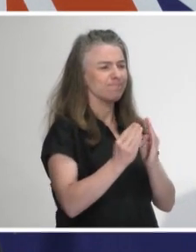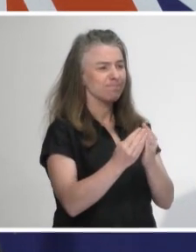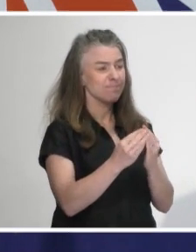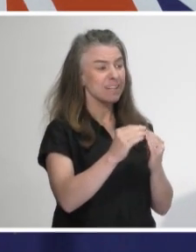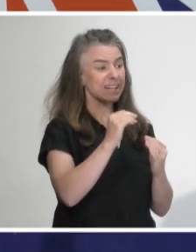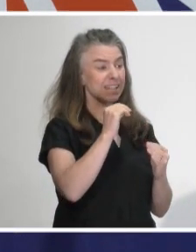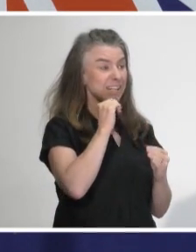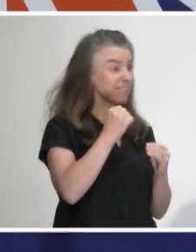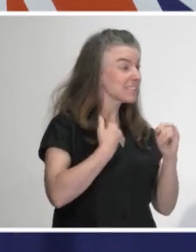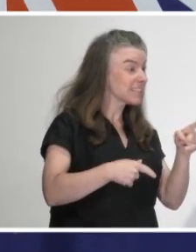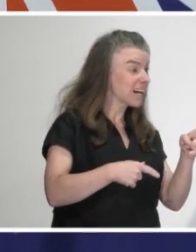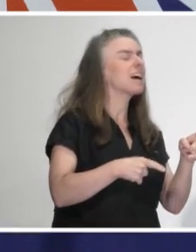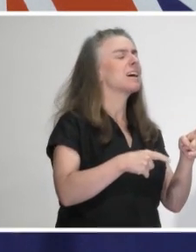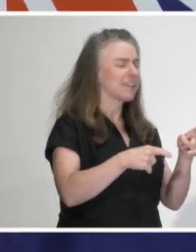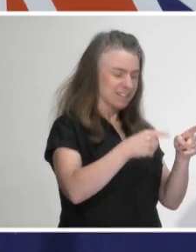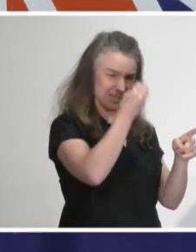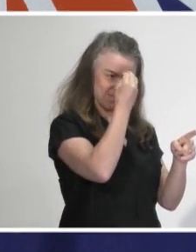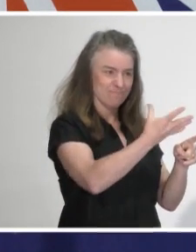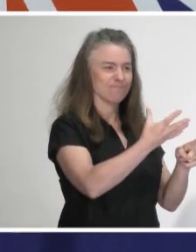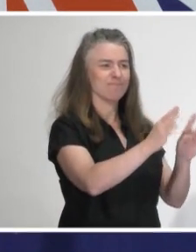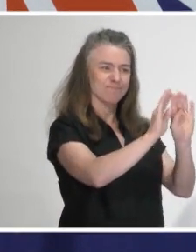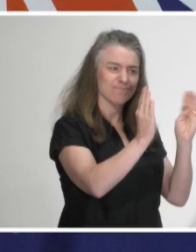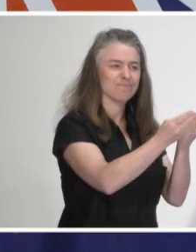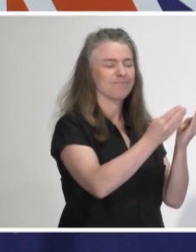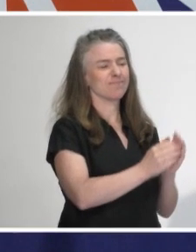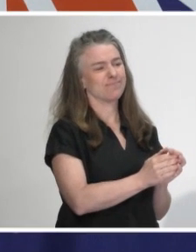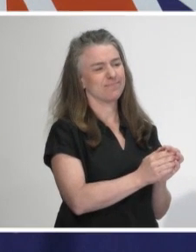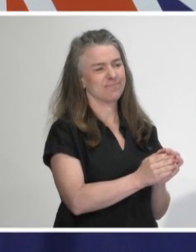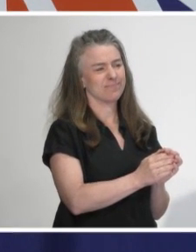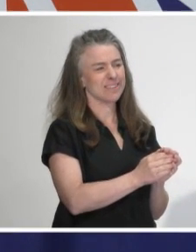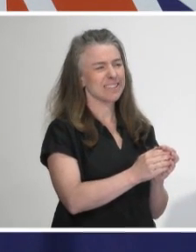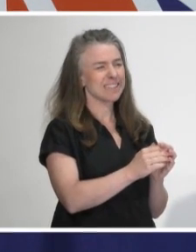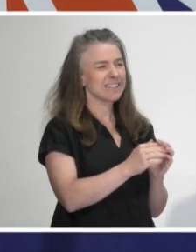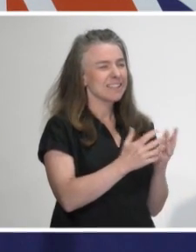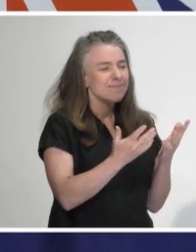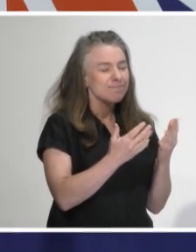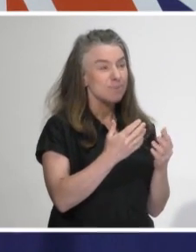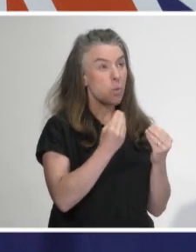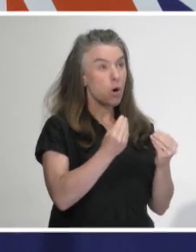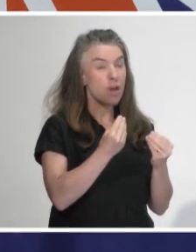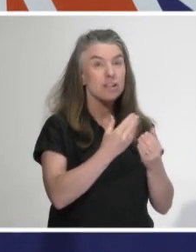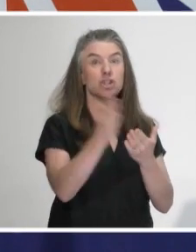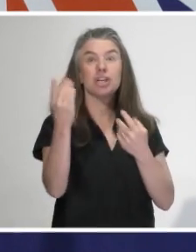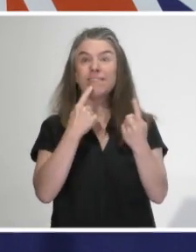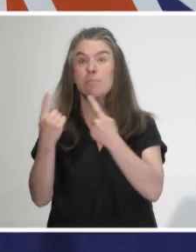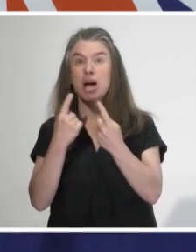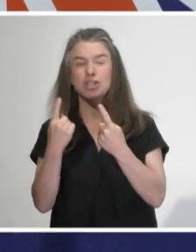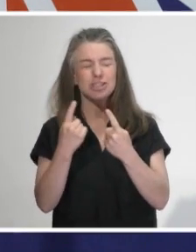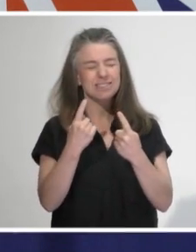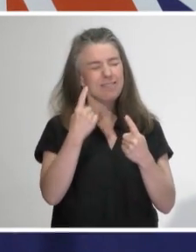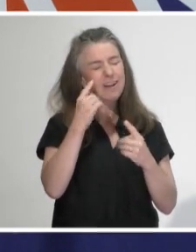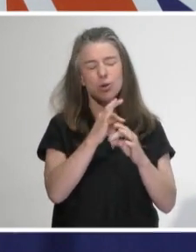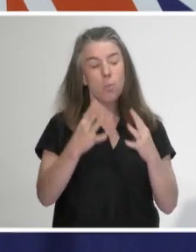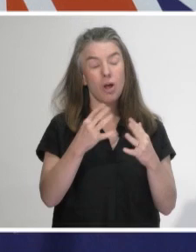who becomes symptomatic is being tested so there's no sense that there would be the risk of wider transmission beyond